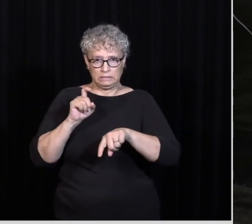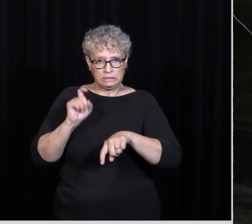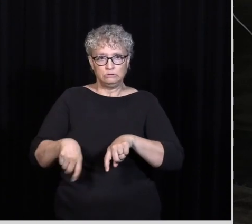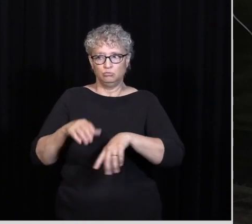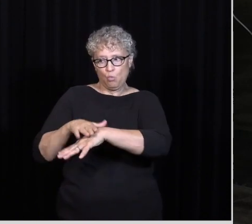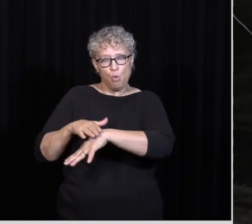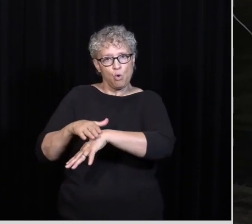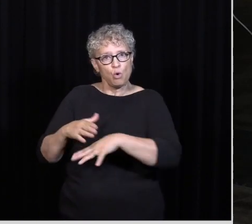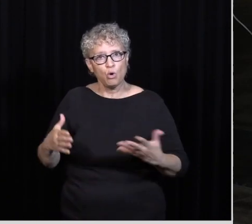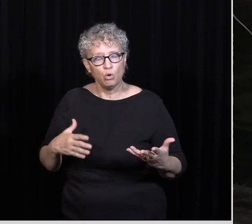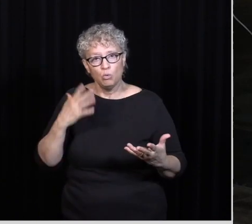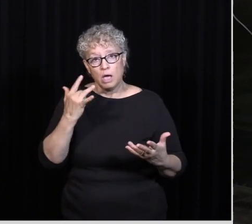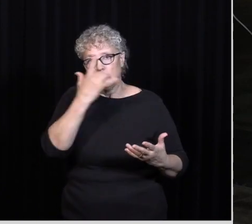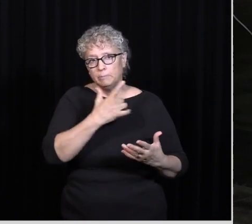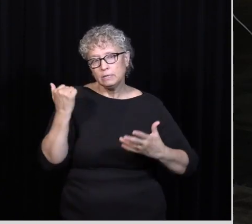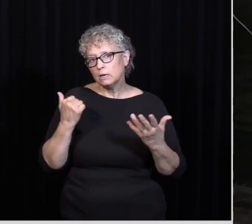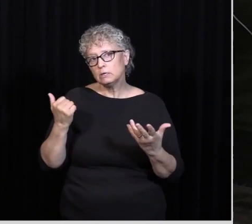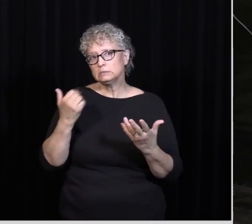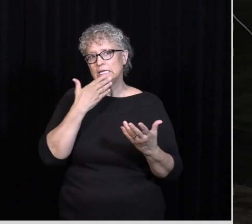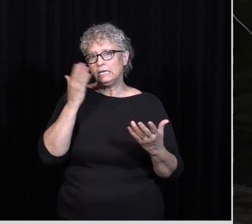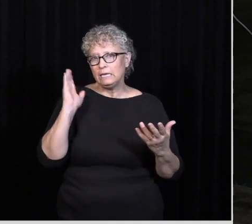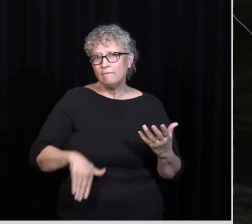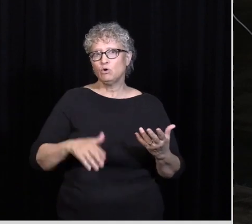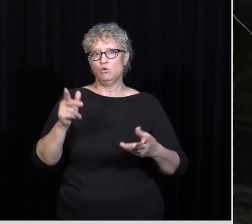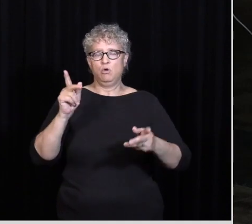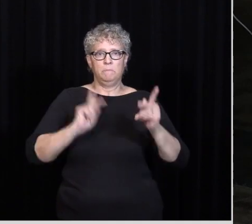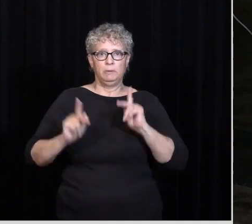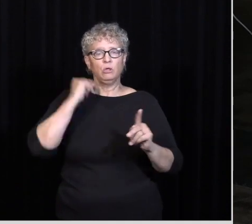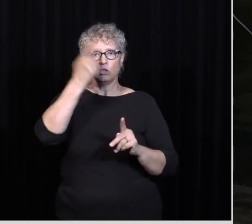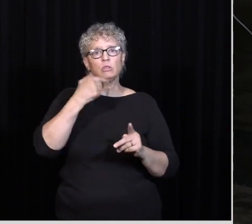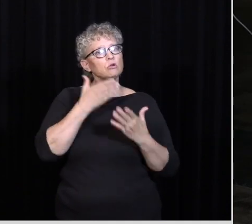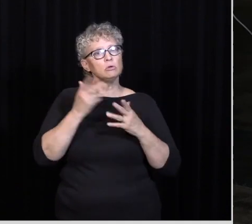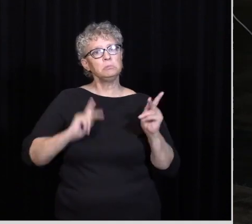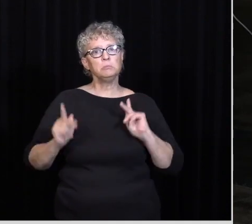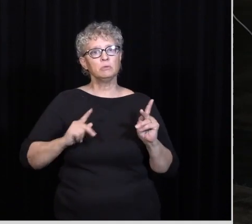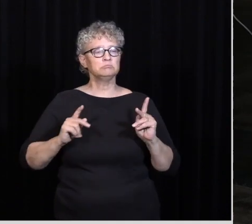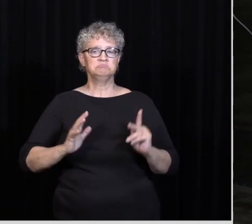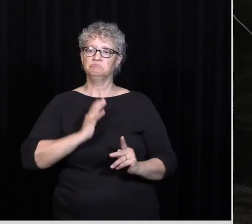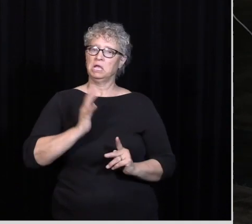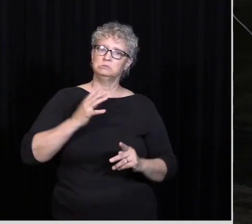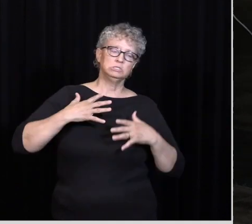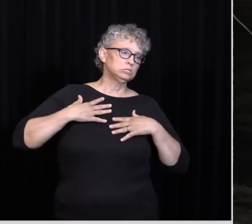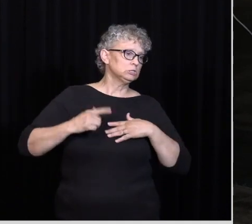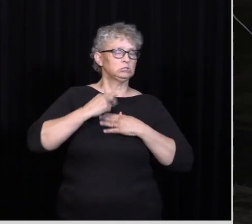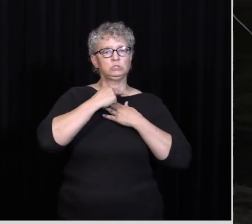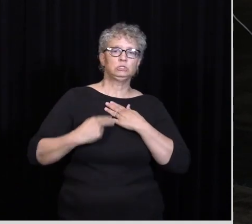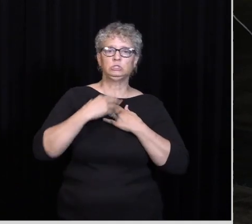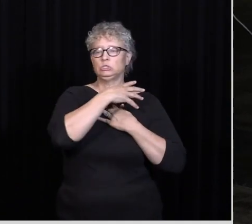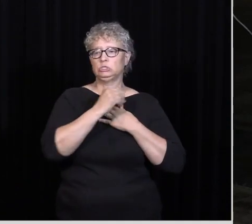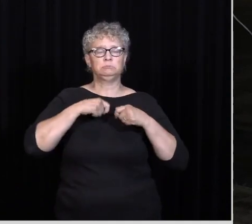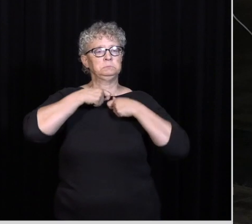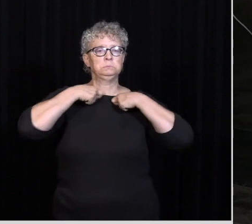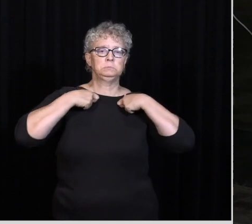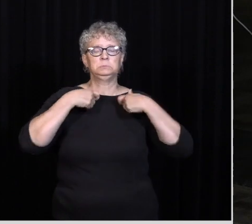It's because The evil people Look like good people They put on their fancy suit They put on their vest They put on their bow tie They're like